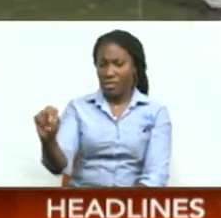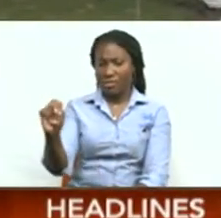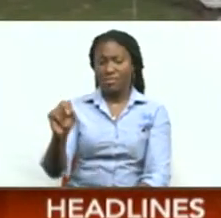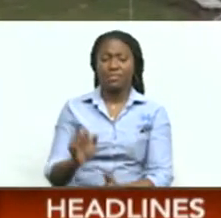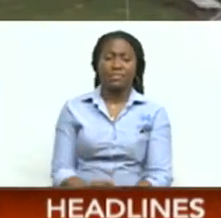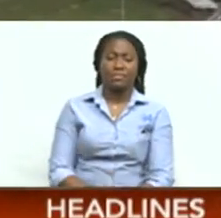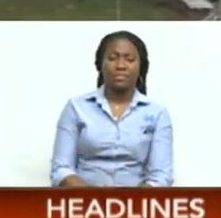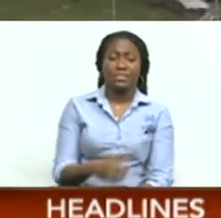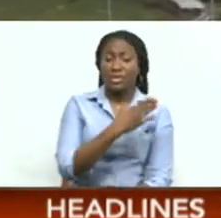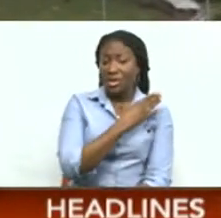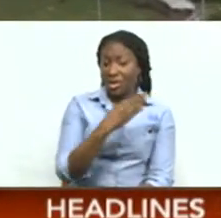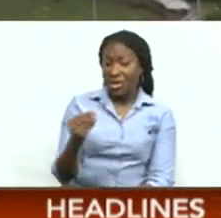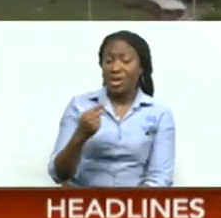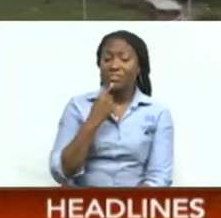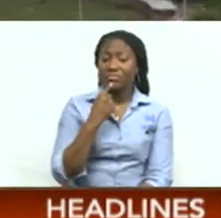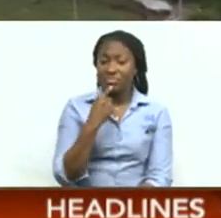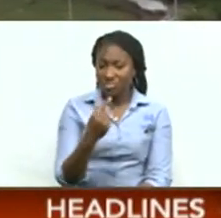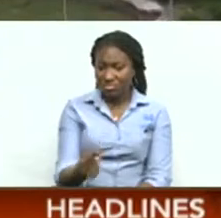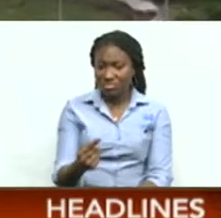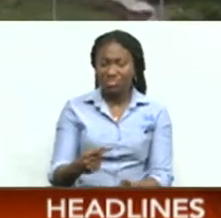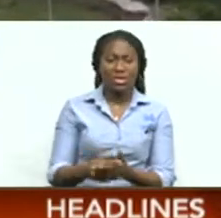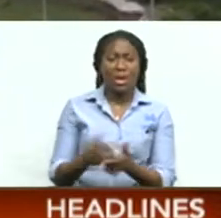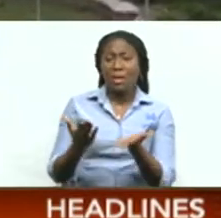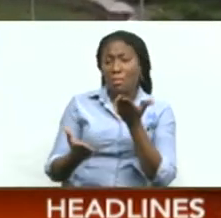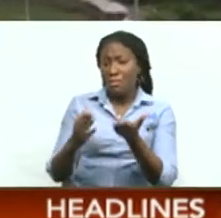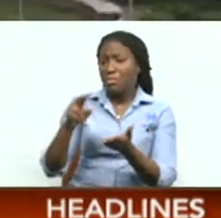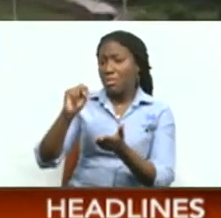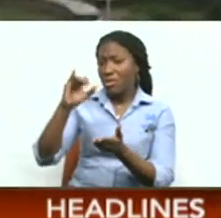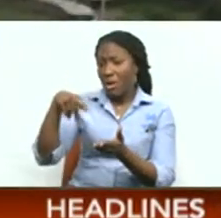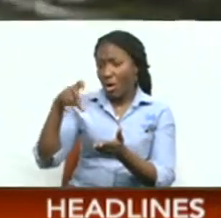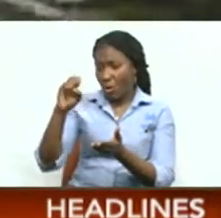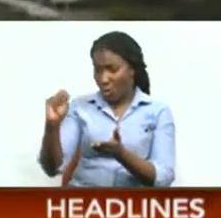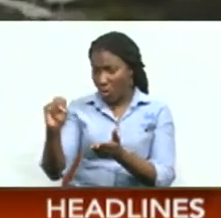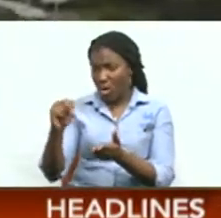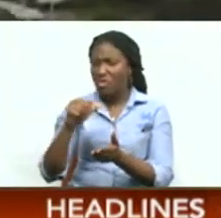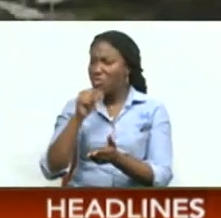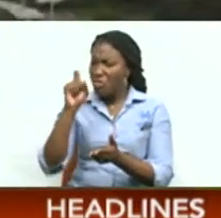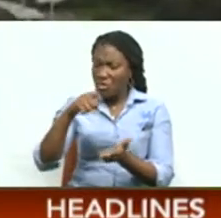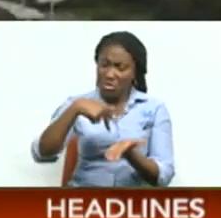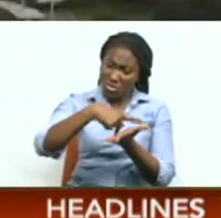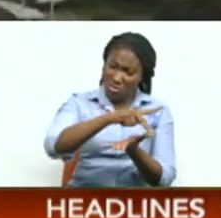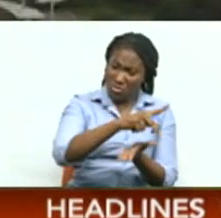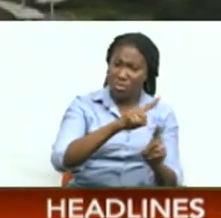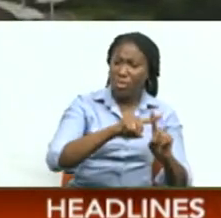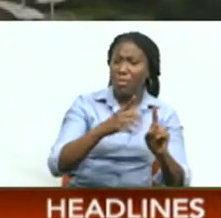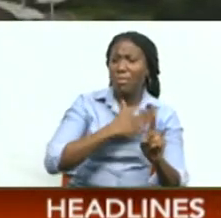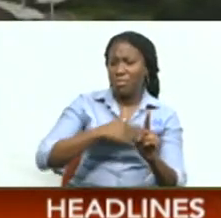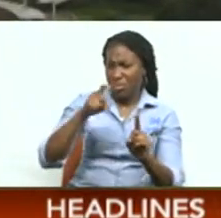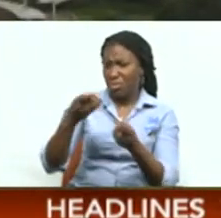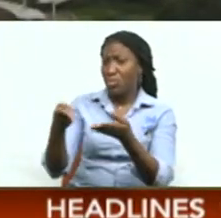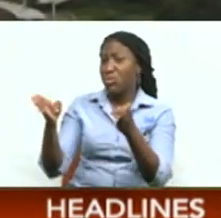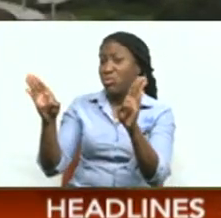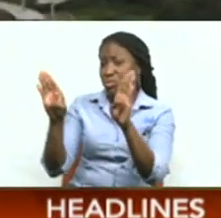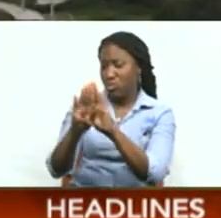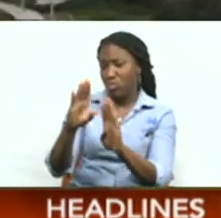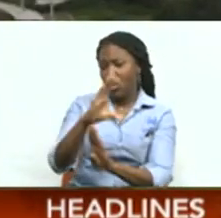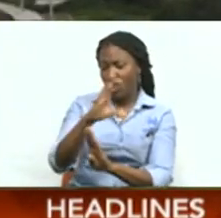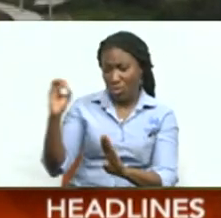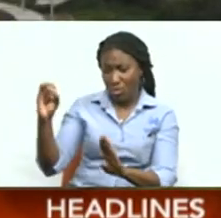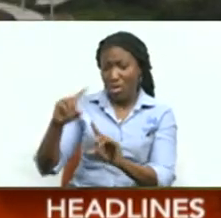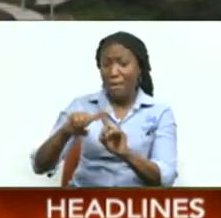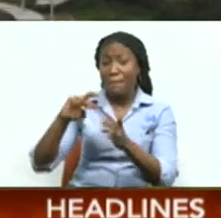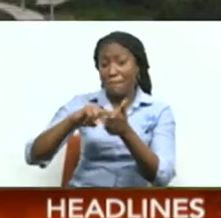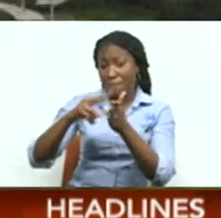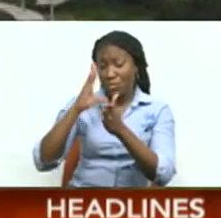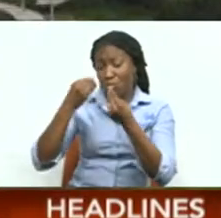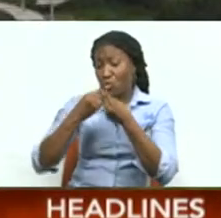However, if small and successful local and regional investors stand to lose hundreds of millions of dollars. CNC3 News understands